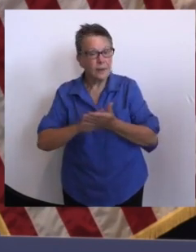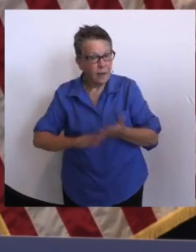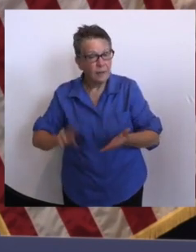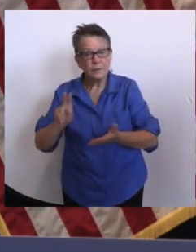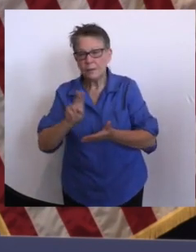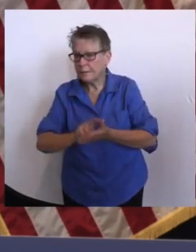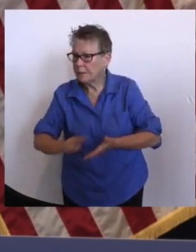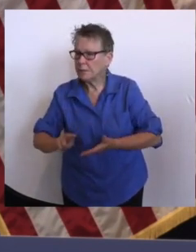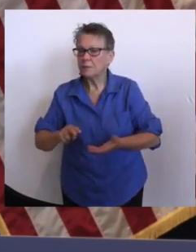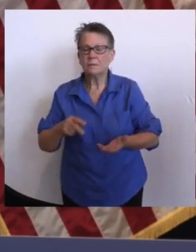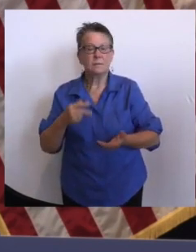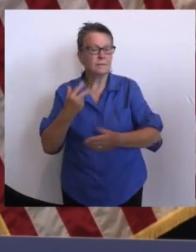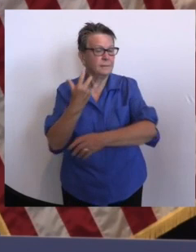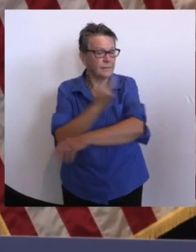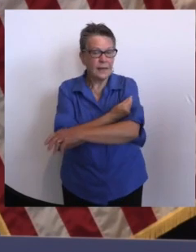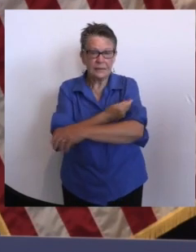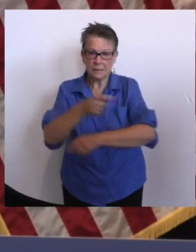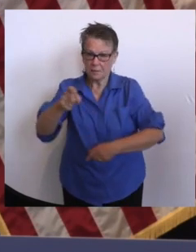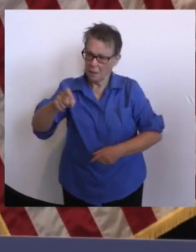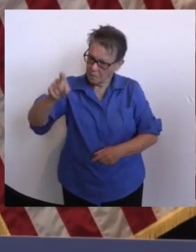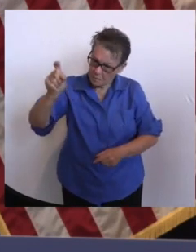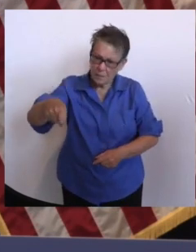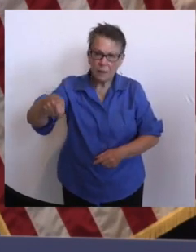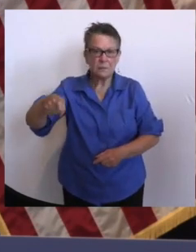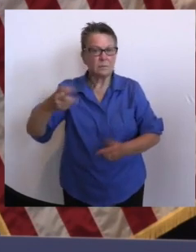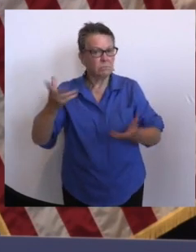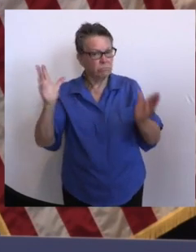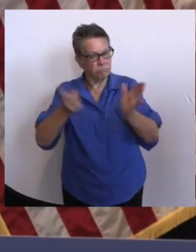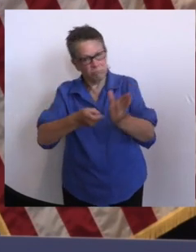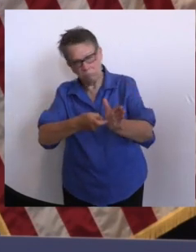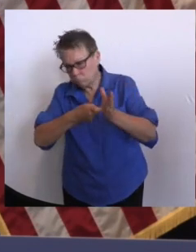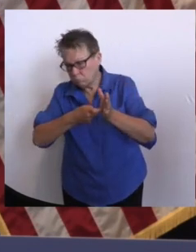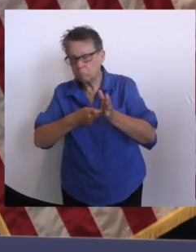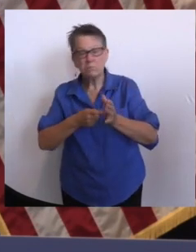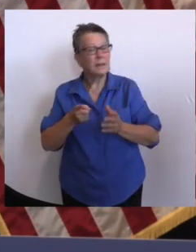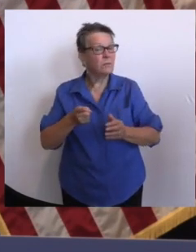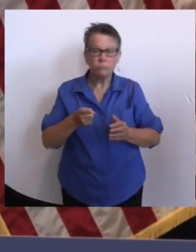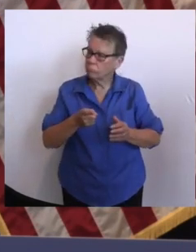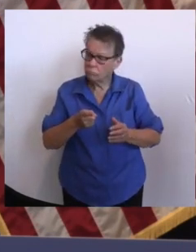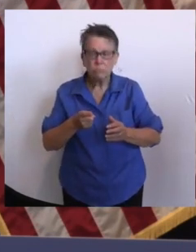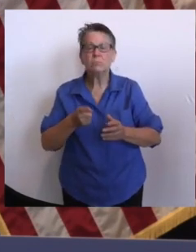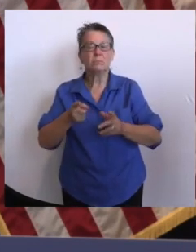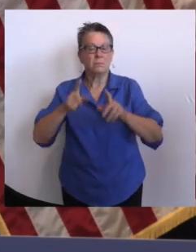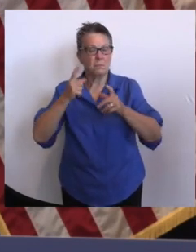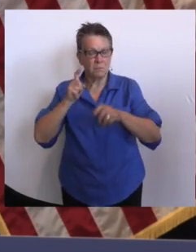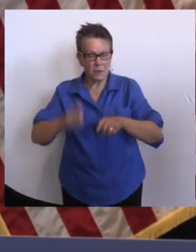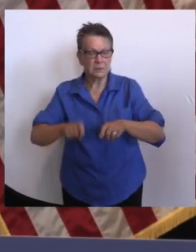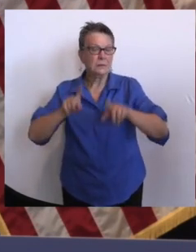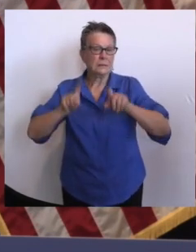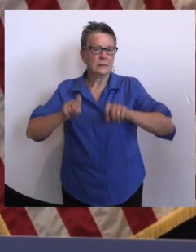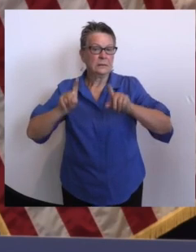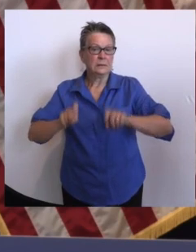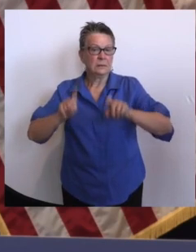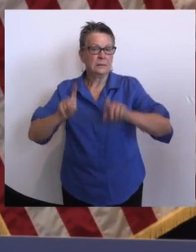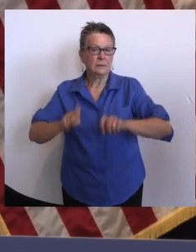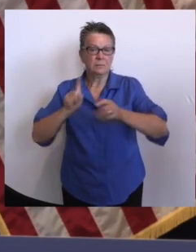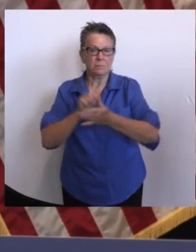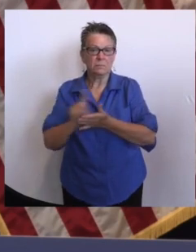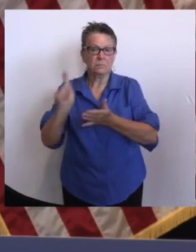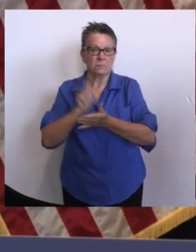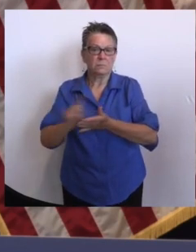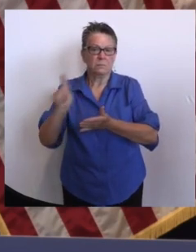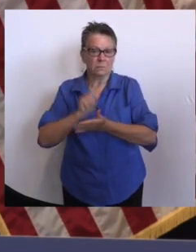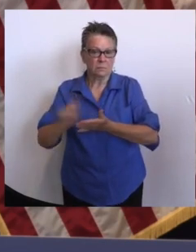vaccinated or subject to testing. Workers are considered fully vaccinated for COVID-19 two weeks or more